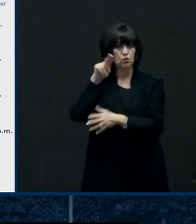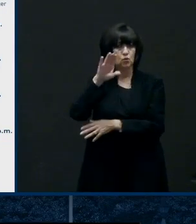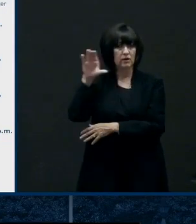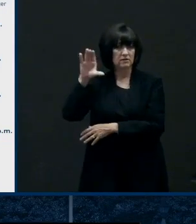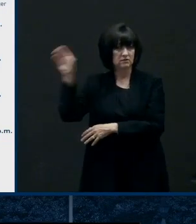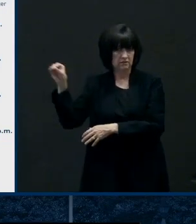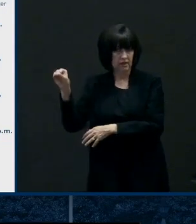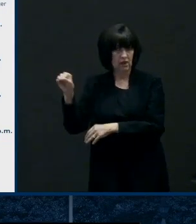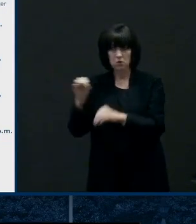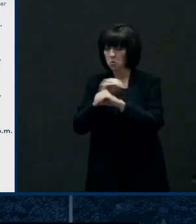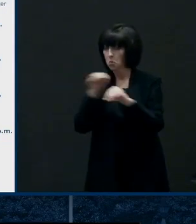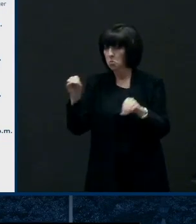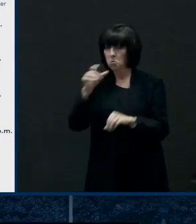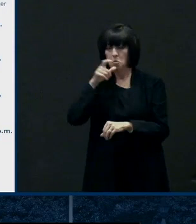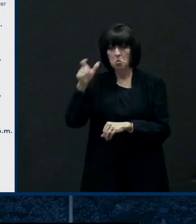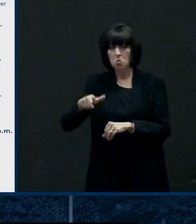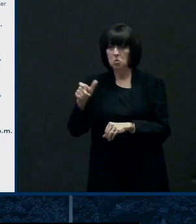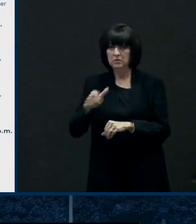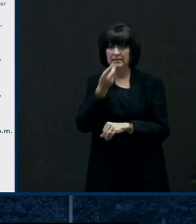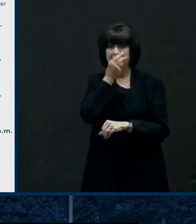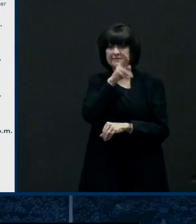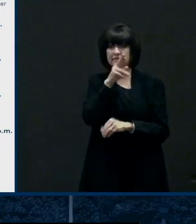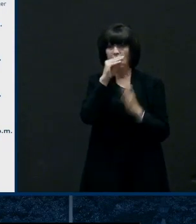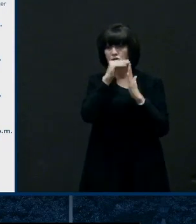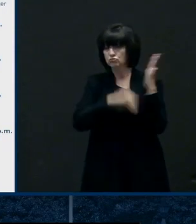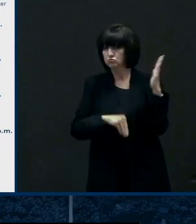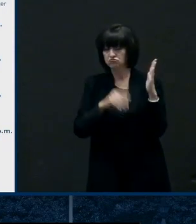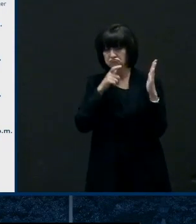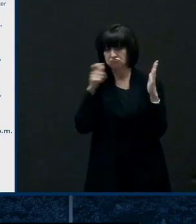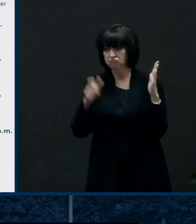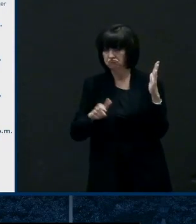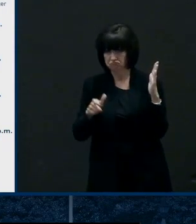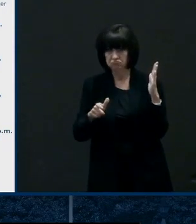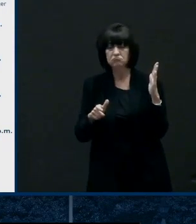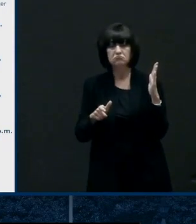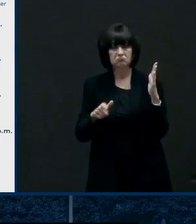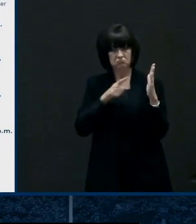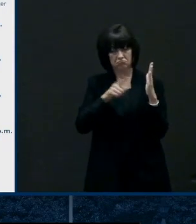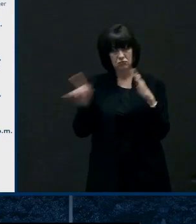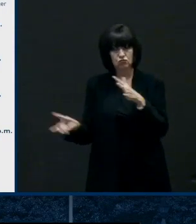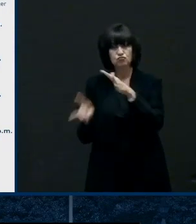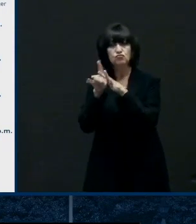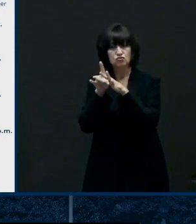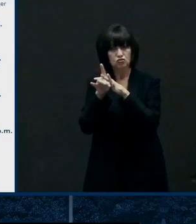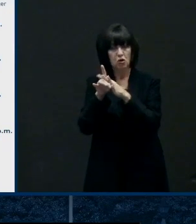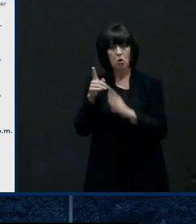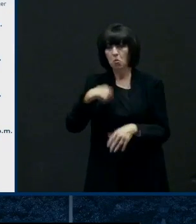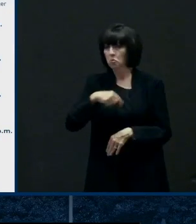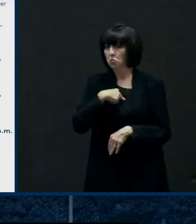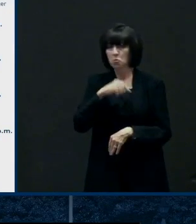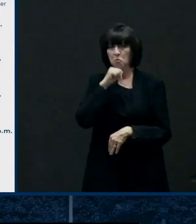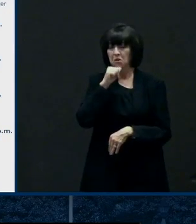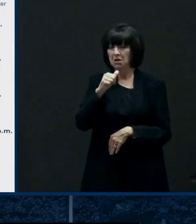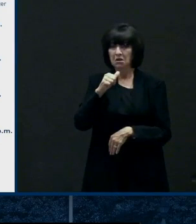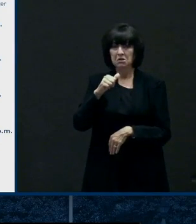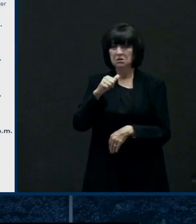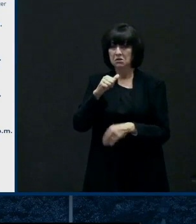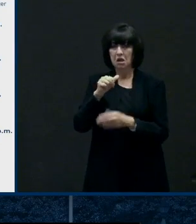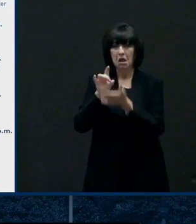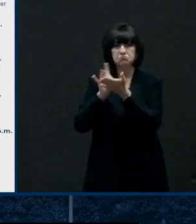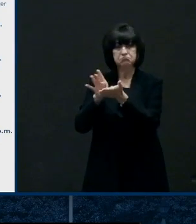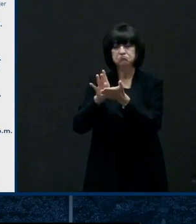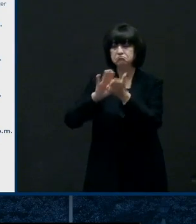a appointment or show up or i mean good thing is we are not turning people away uh you know during these events we've been able to uh